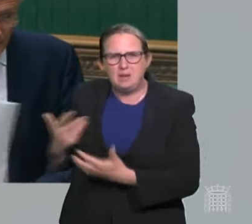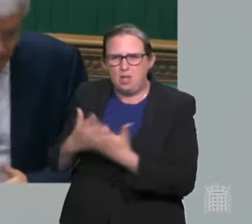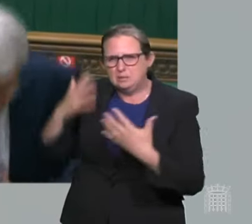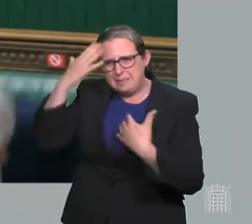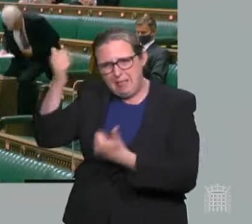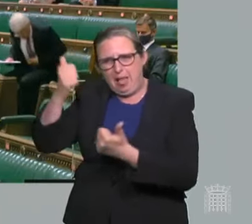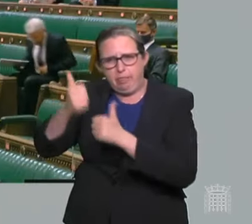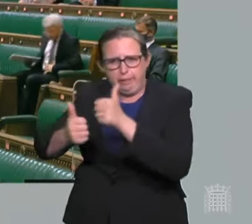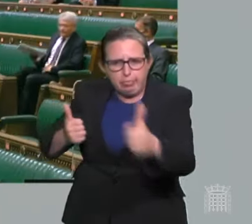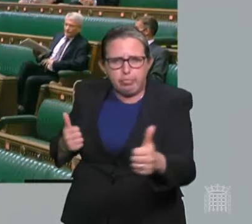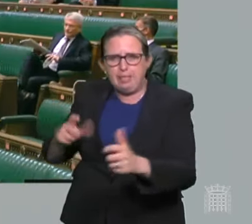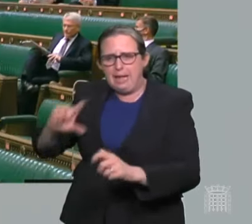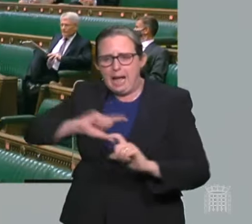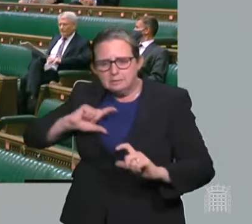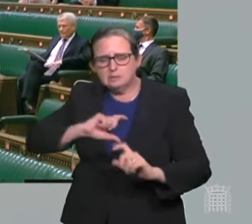cancer.